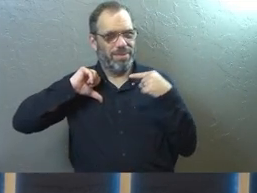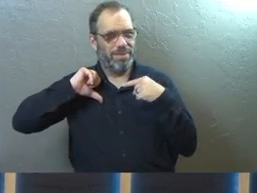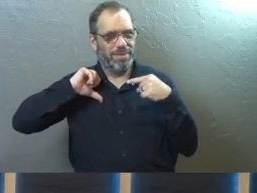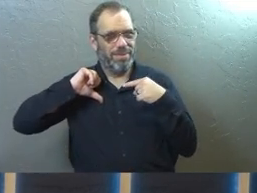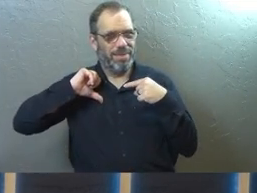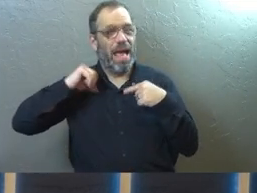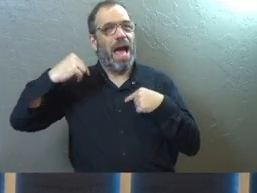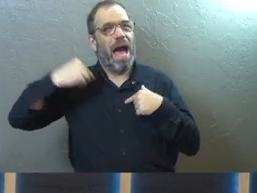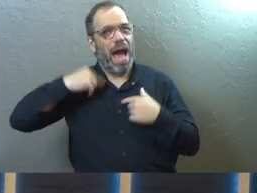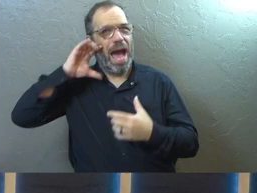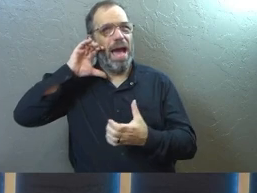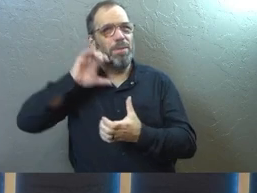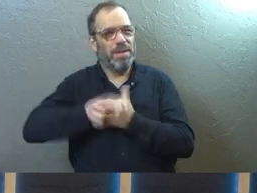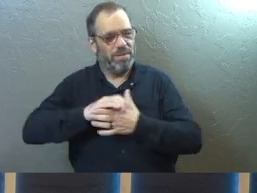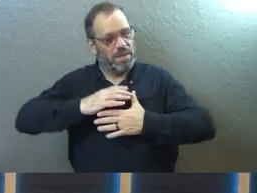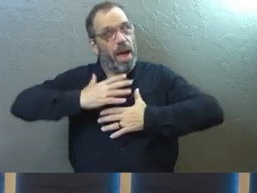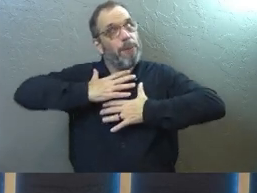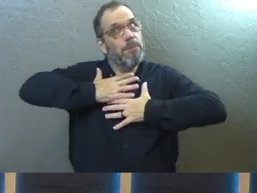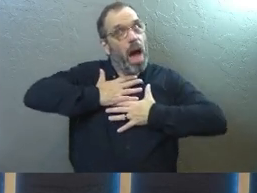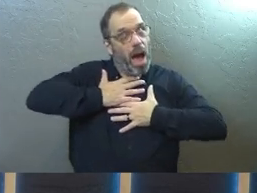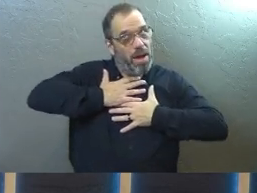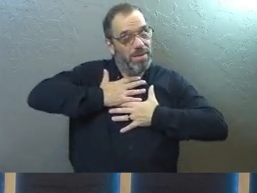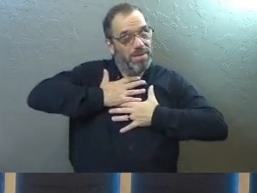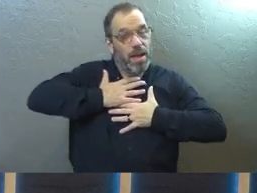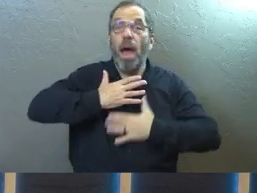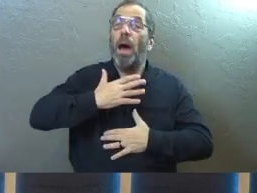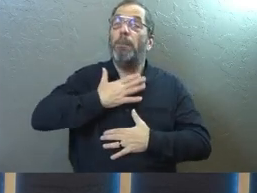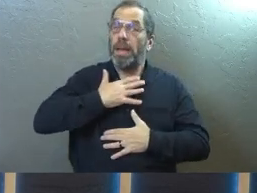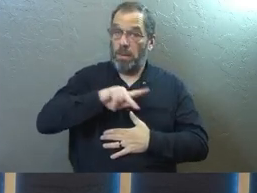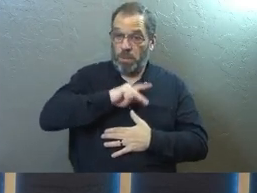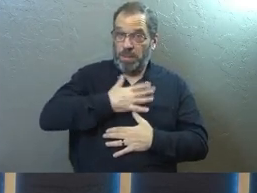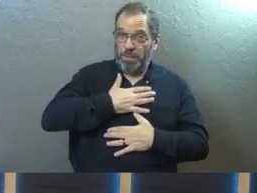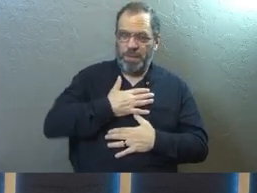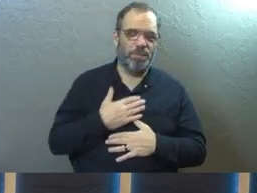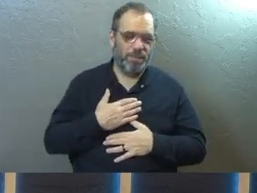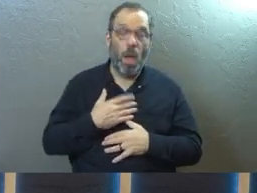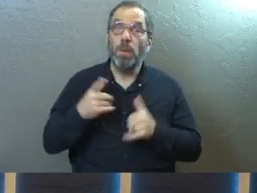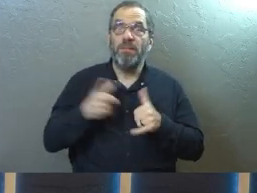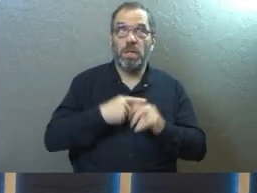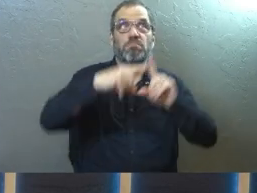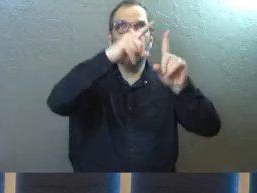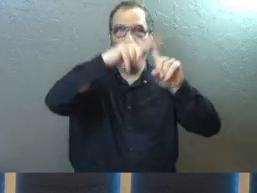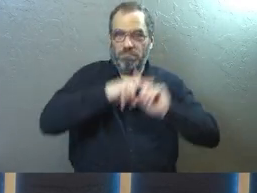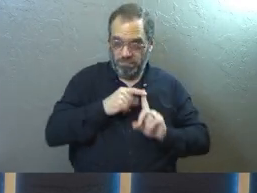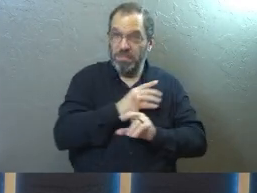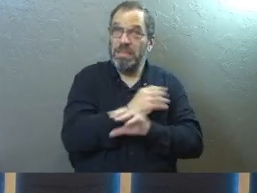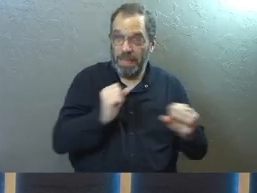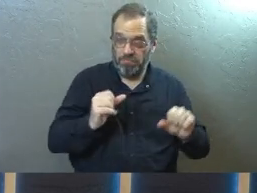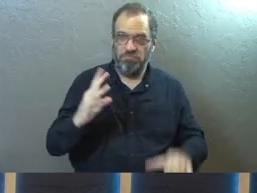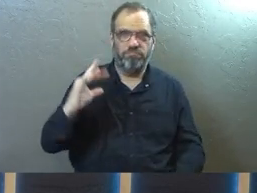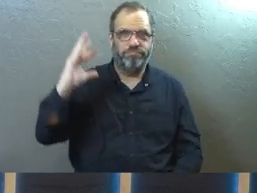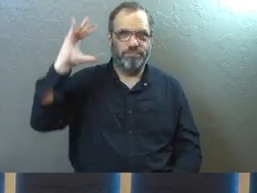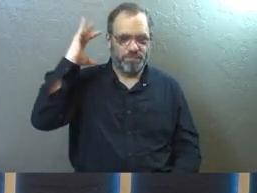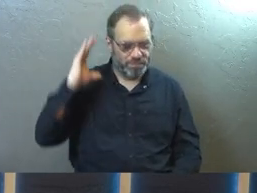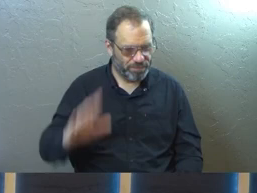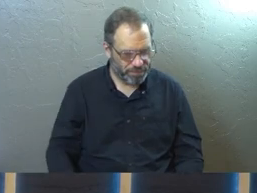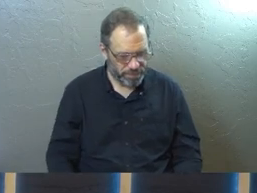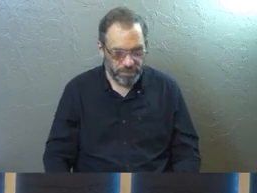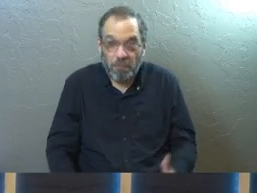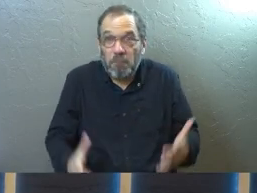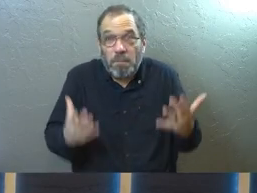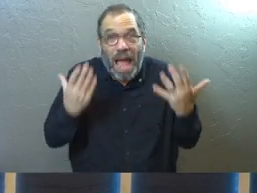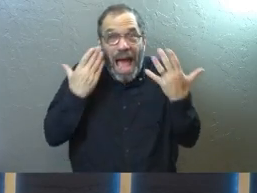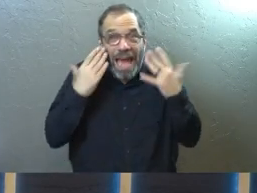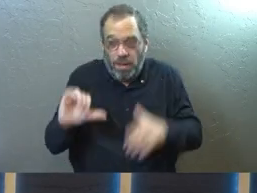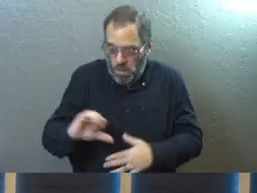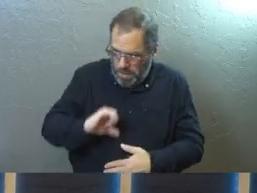Because I believe that it's mine. Myself personally, when I first got saved, I didn't